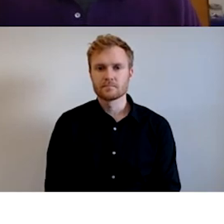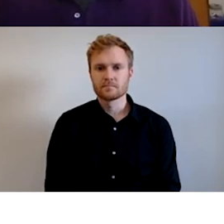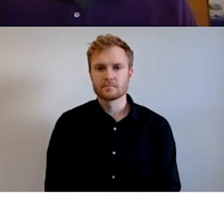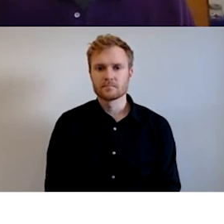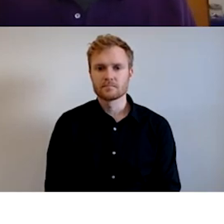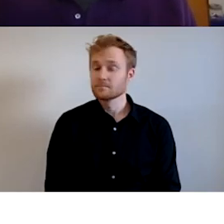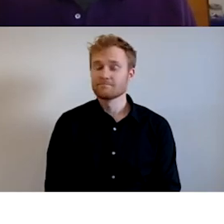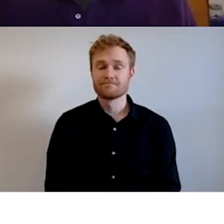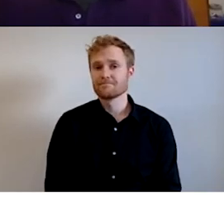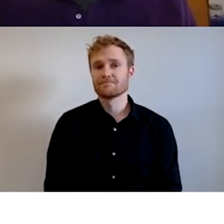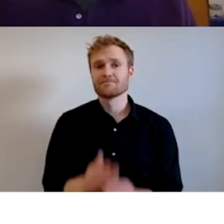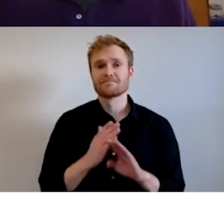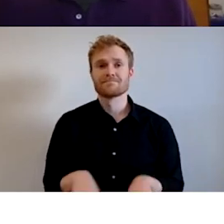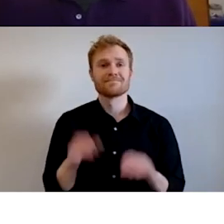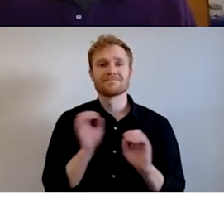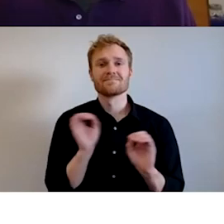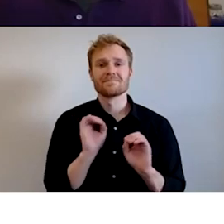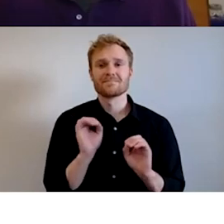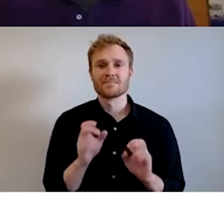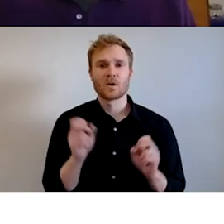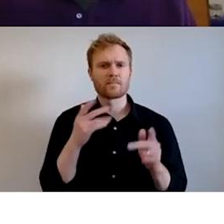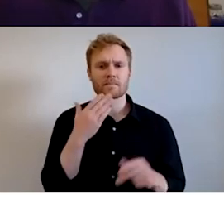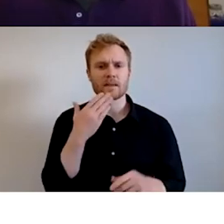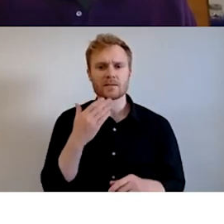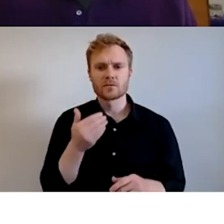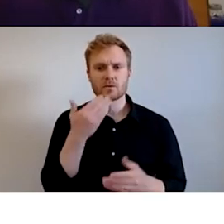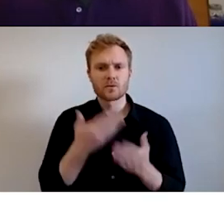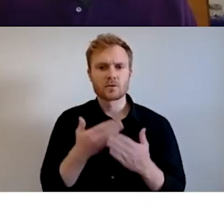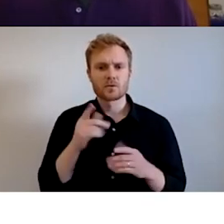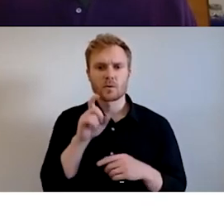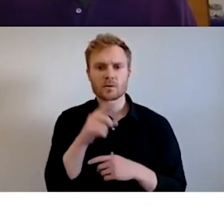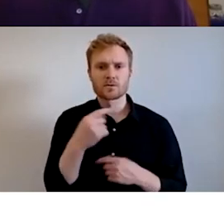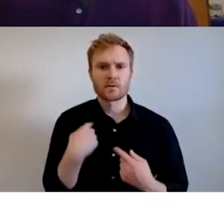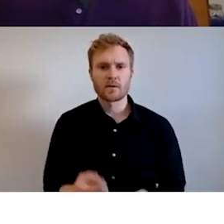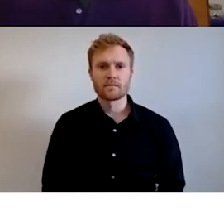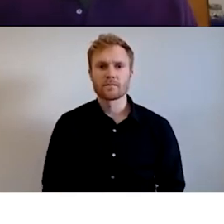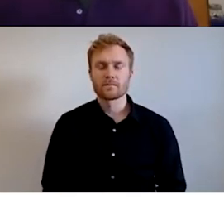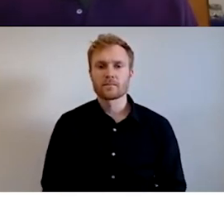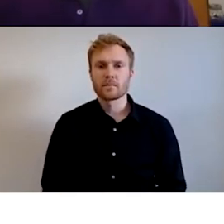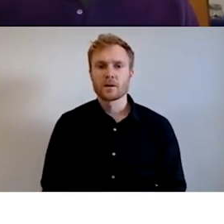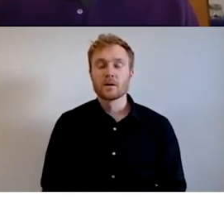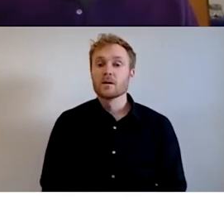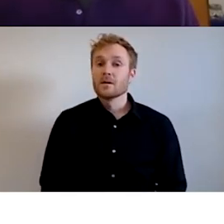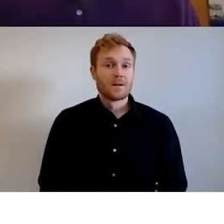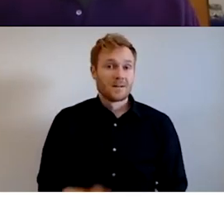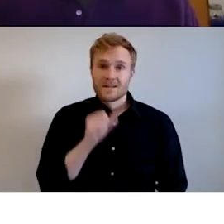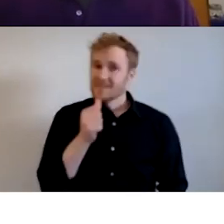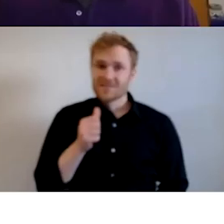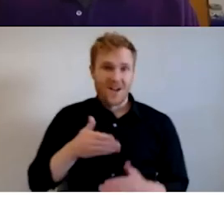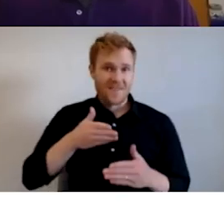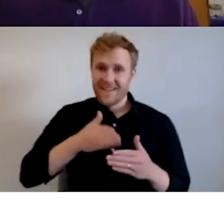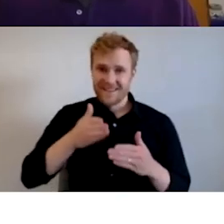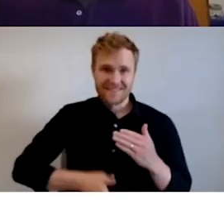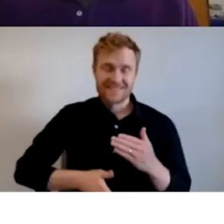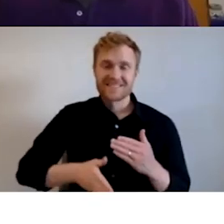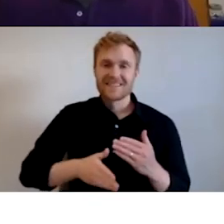Thank right. Thank you. Those are some, some good questions. So this is not the end all be all. have a, like Chris said, you